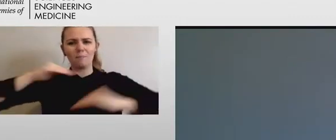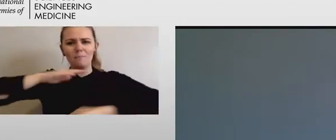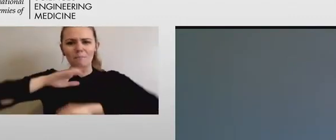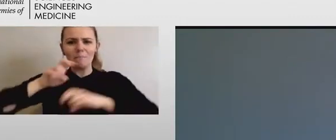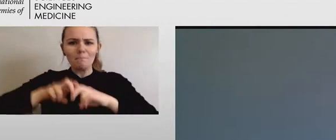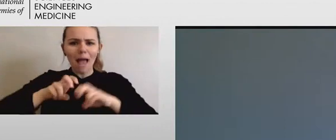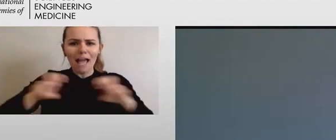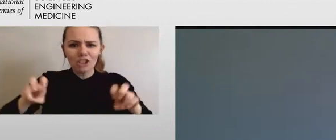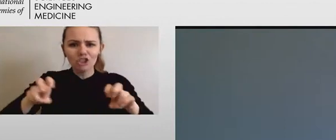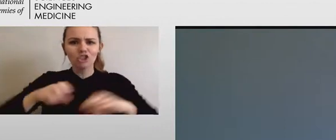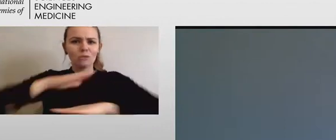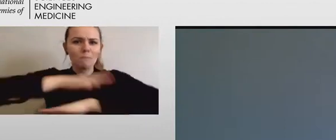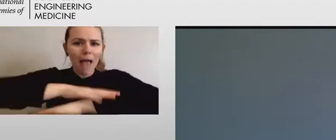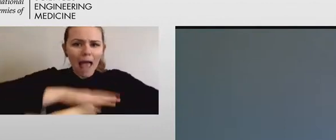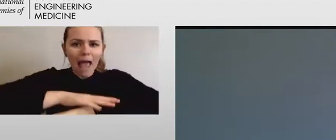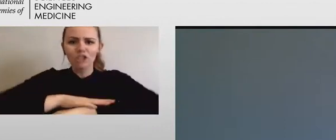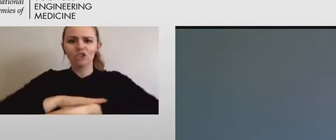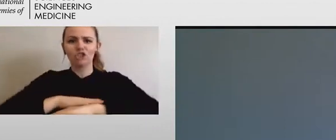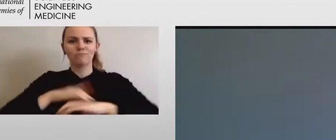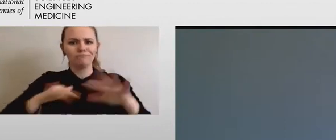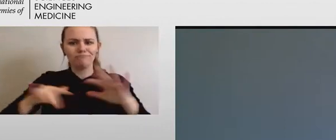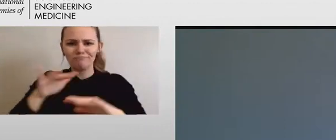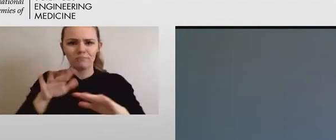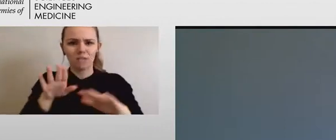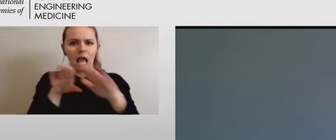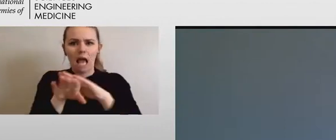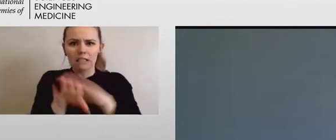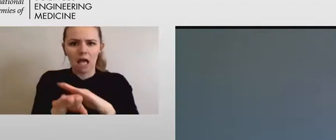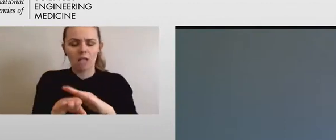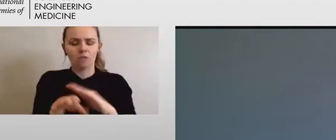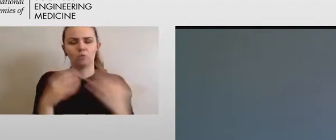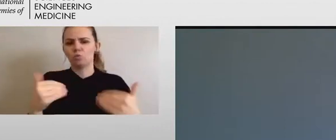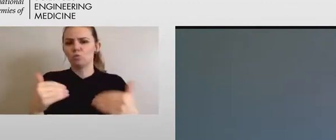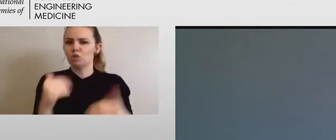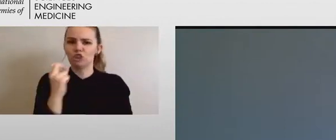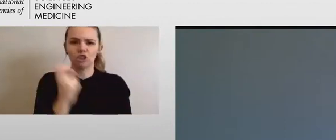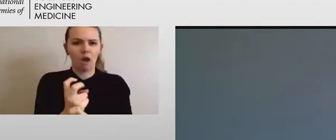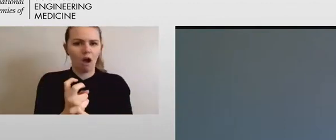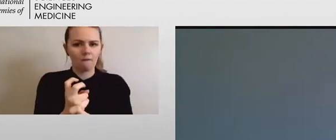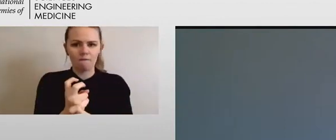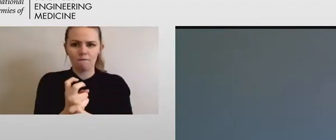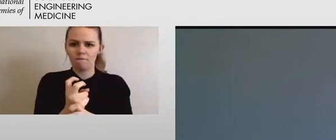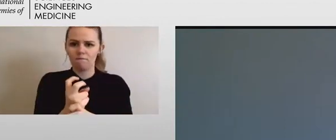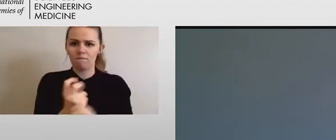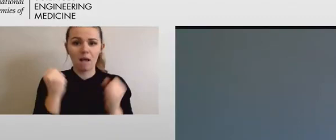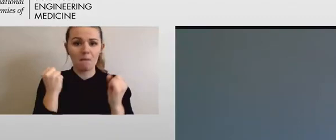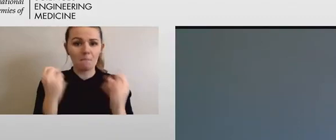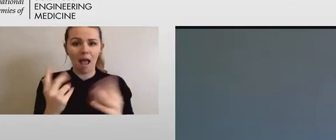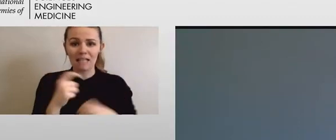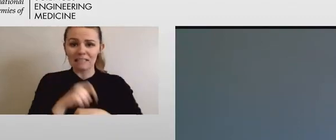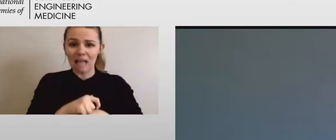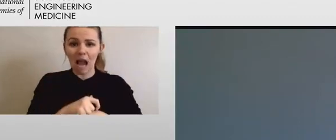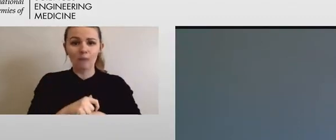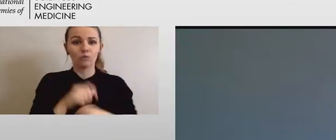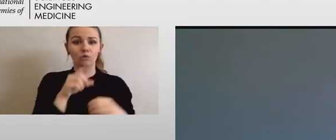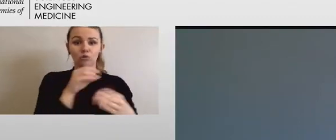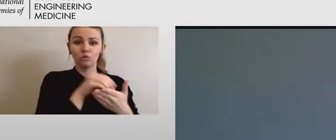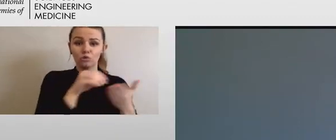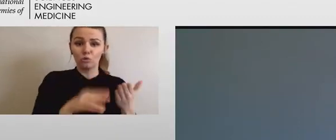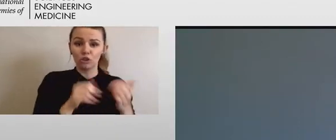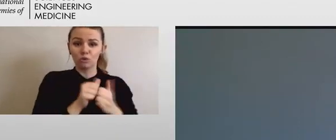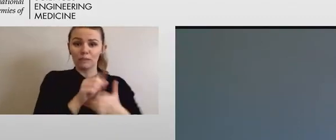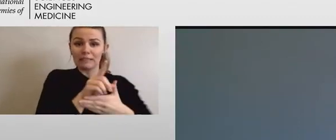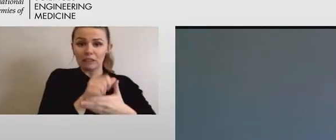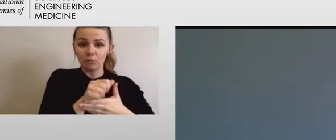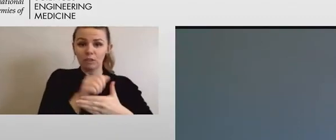to access inaccessible spaces, such as labs, oftentimes accommodations need to be made in order to provide